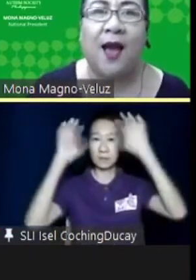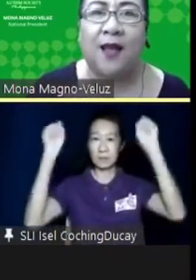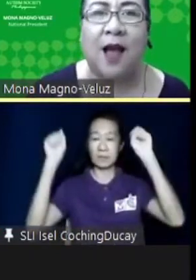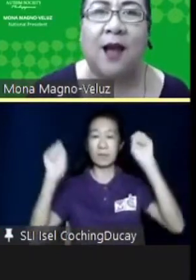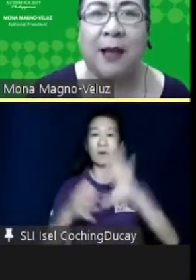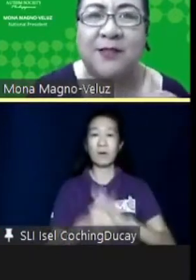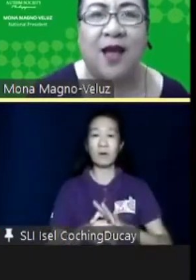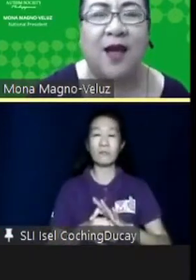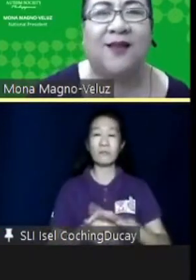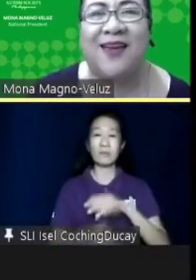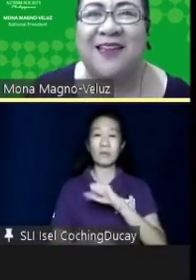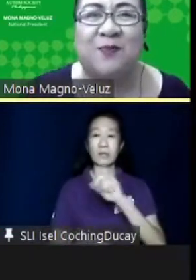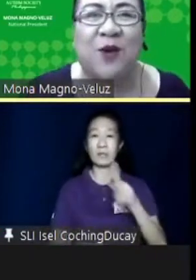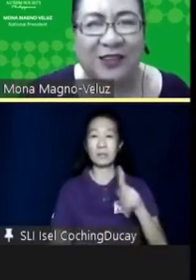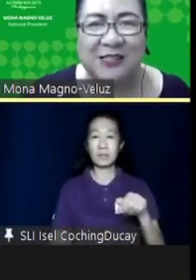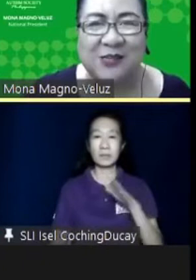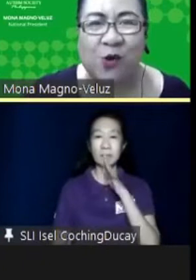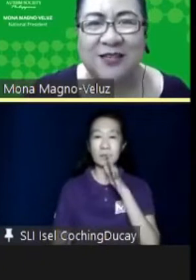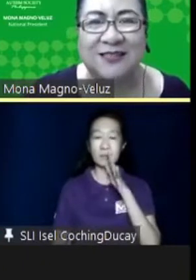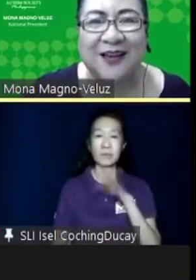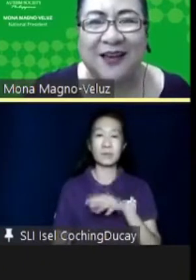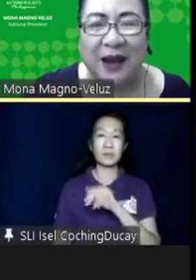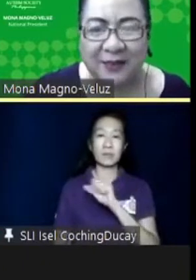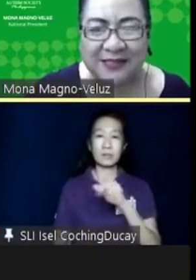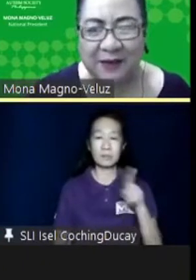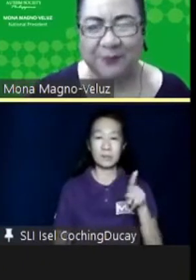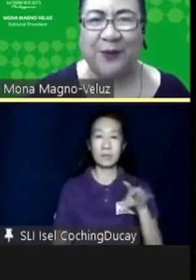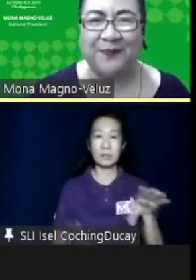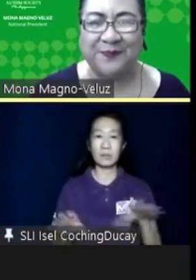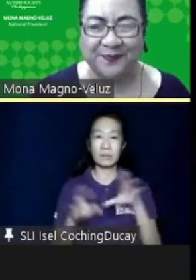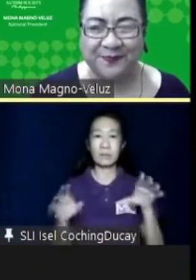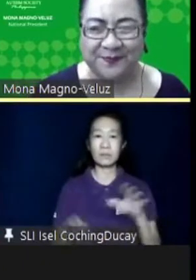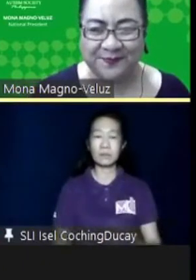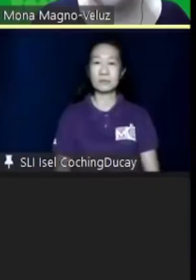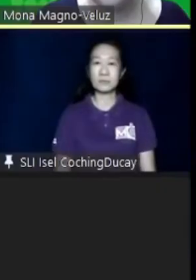at ang mamasang ng ASP Autism Works. Maraming salamat po.